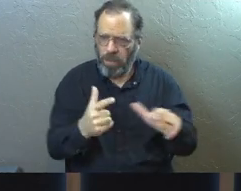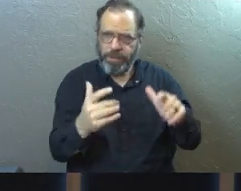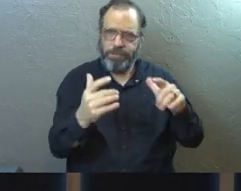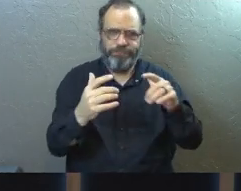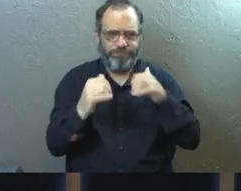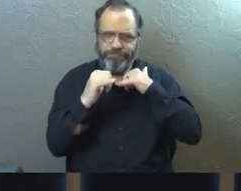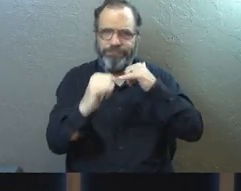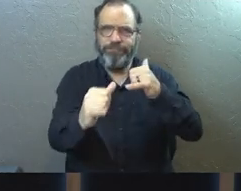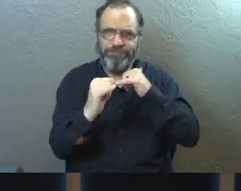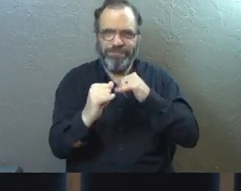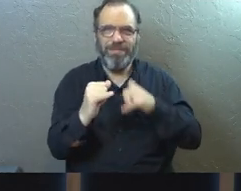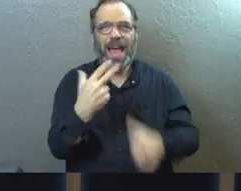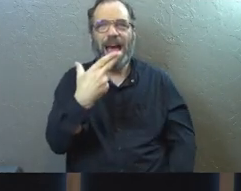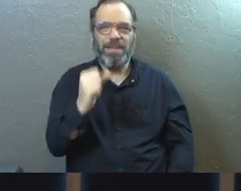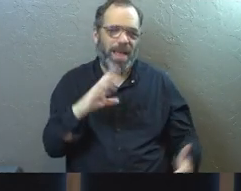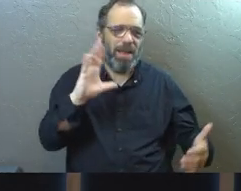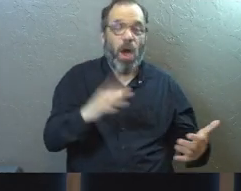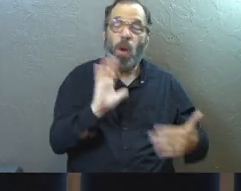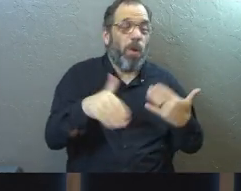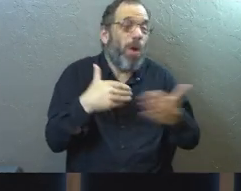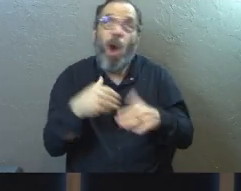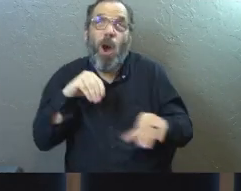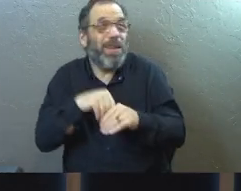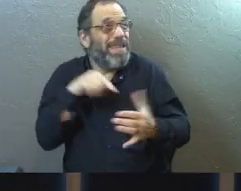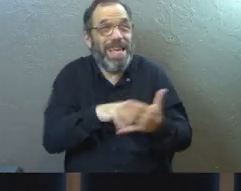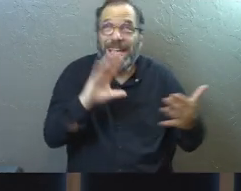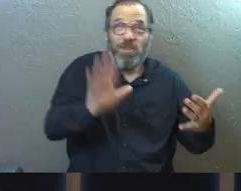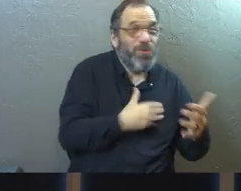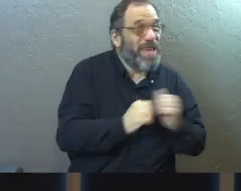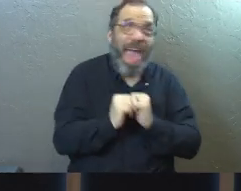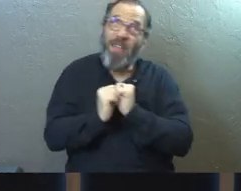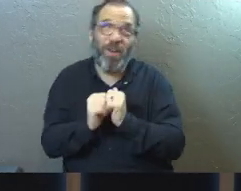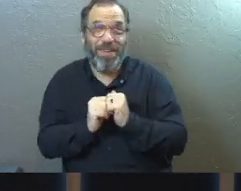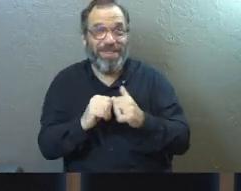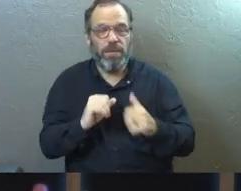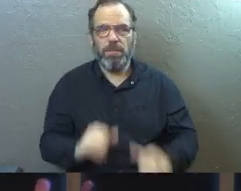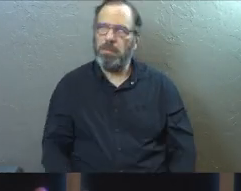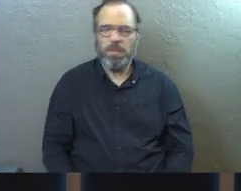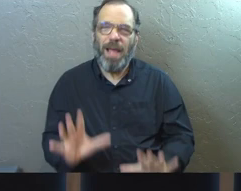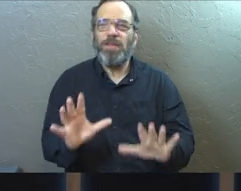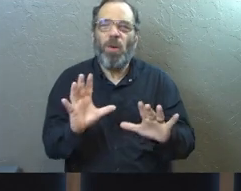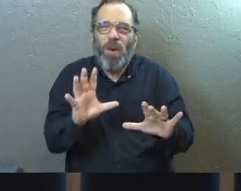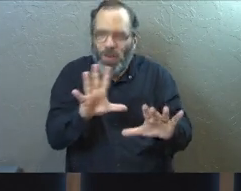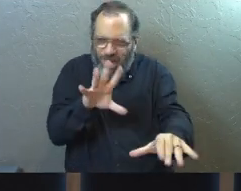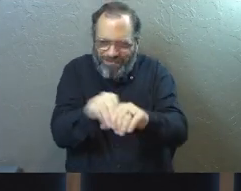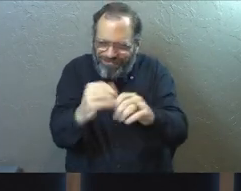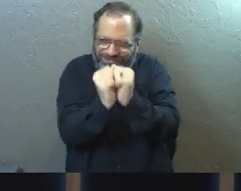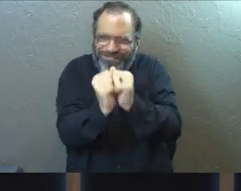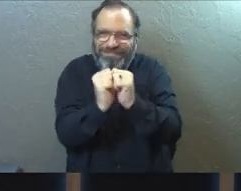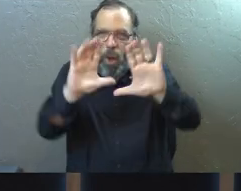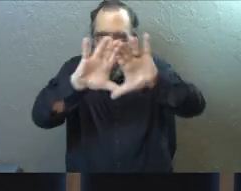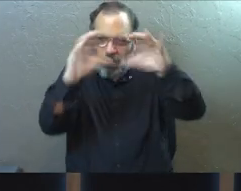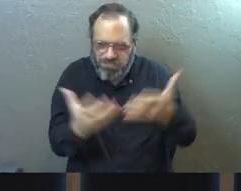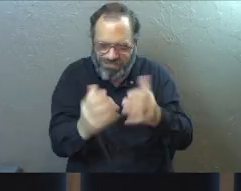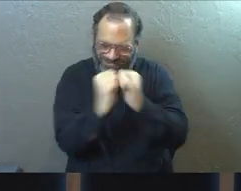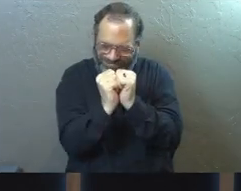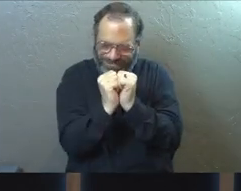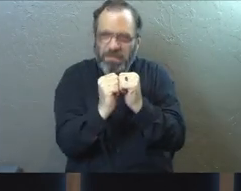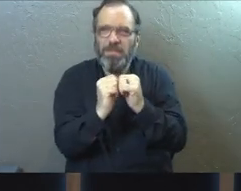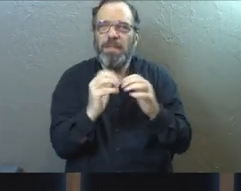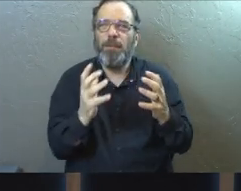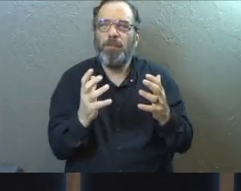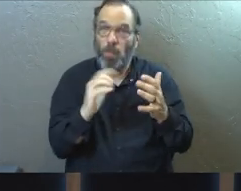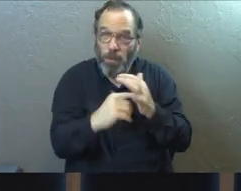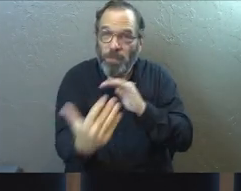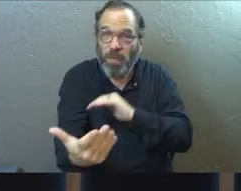this together. We're all high school musical. We're all in this together. Okay. But we're all in that boat. That's all of us. And so this